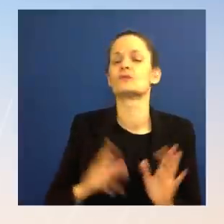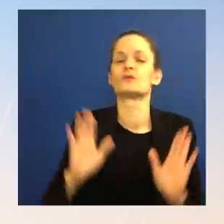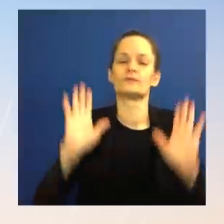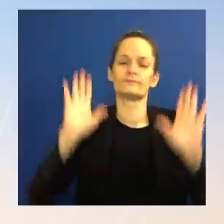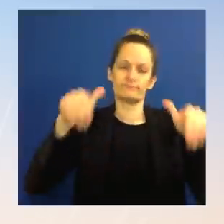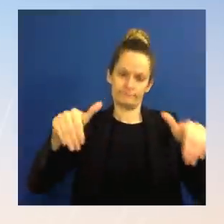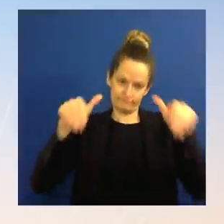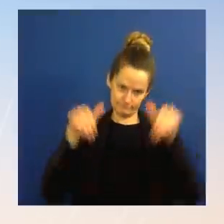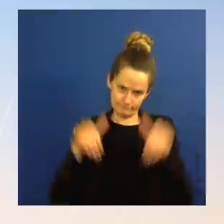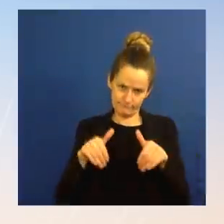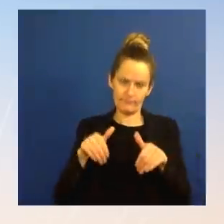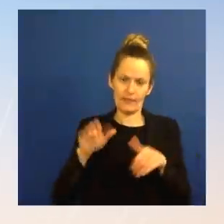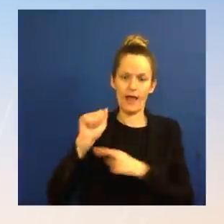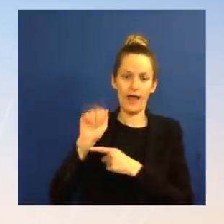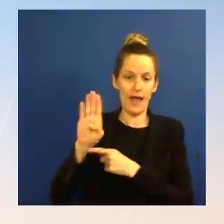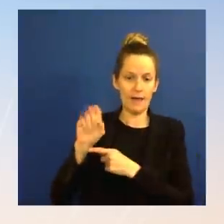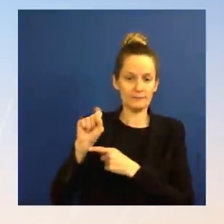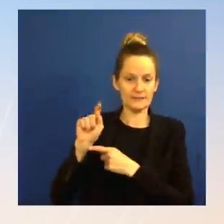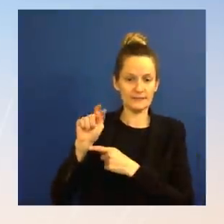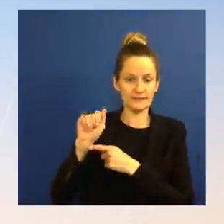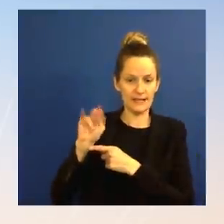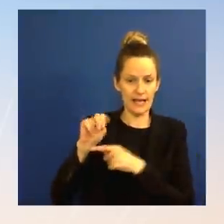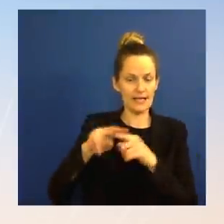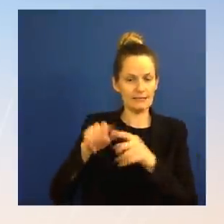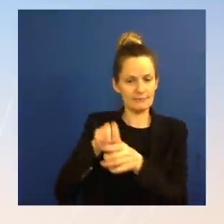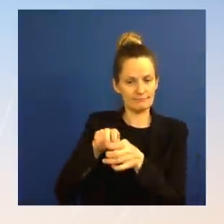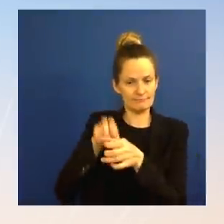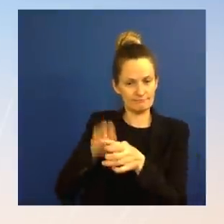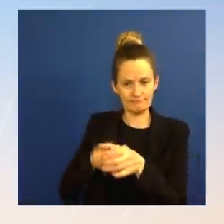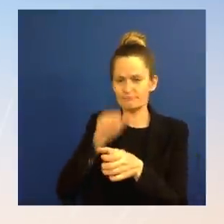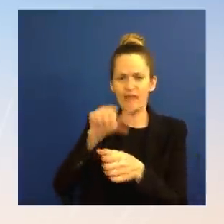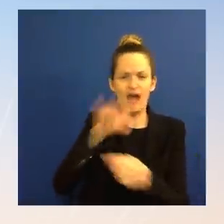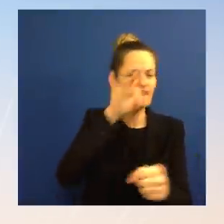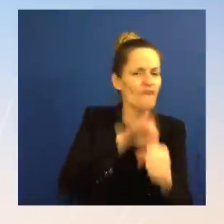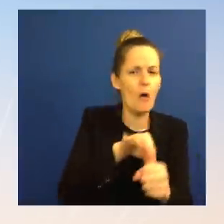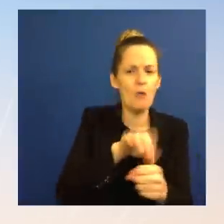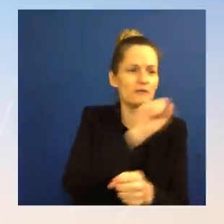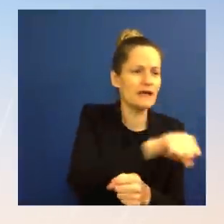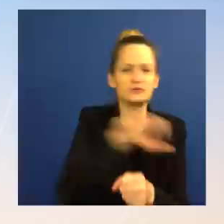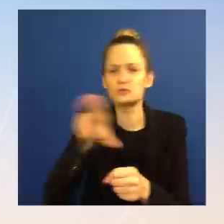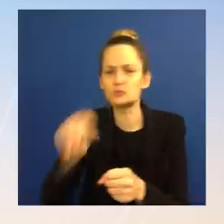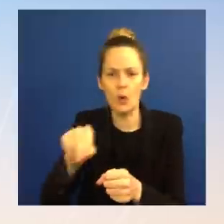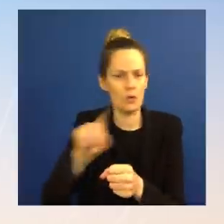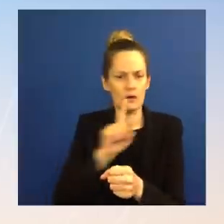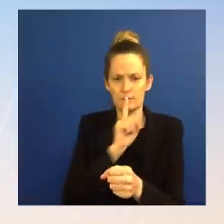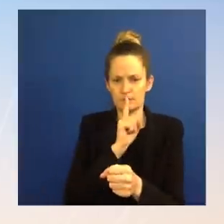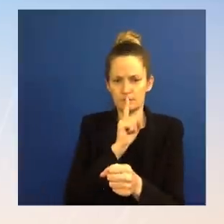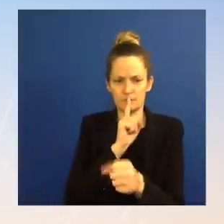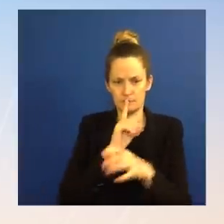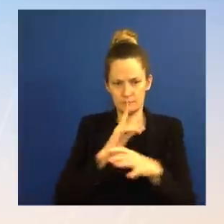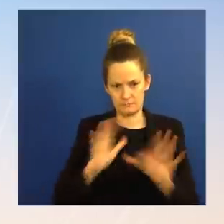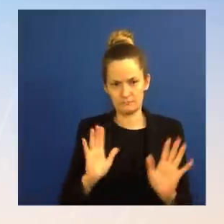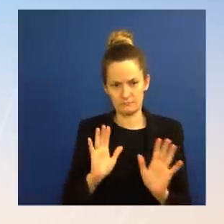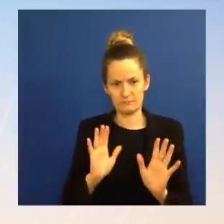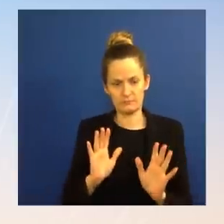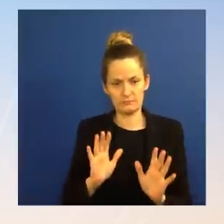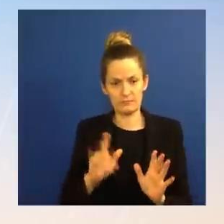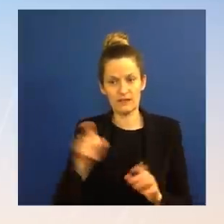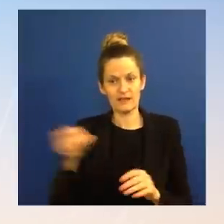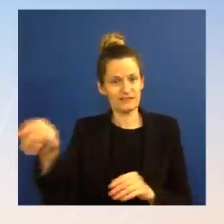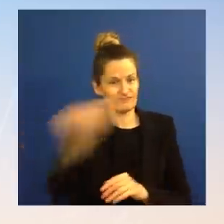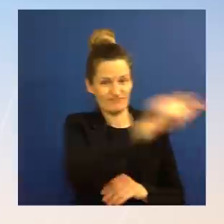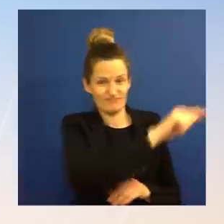that have been put in place. I would note, though, that if any country tries to evade or work around our economic measures,